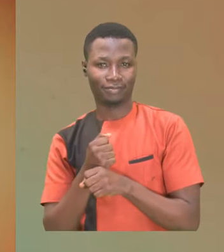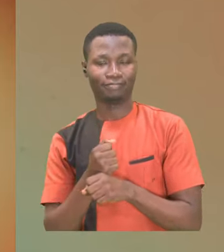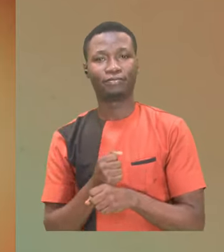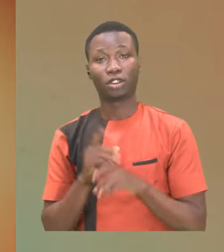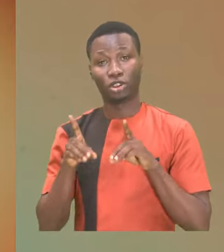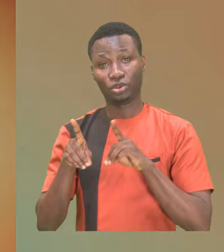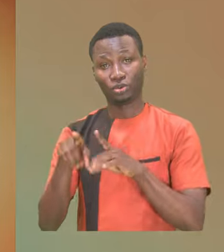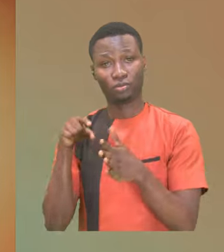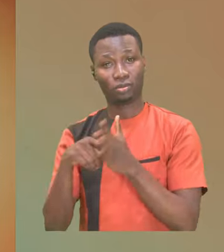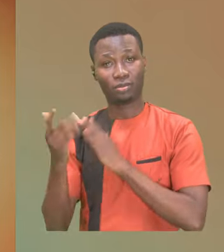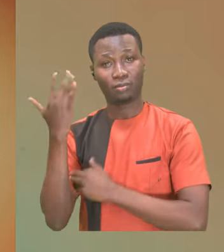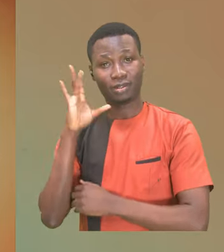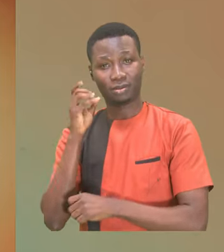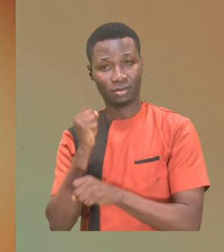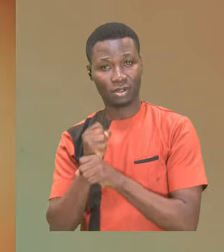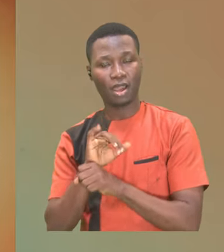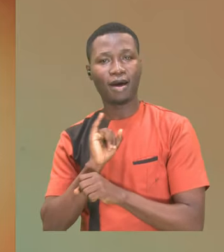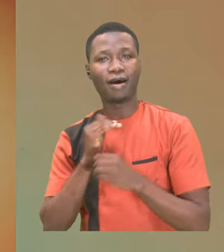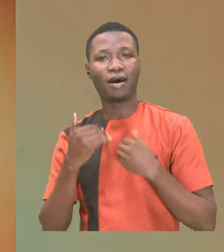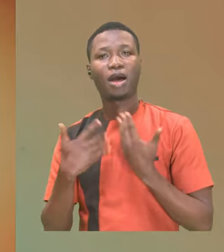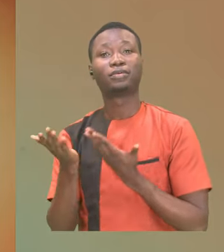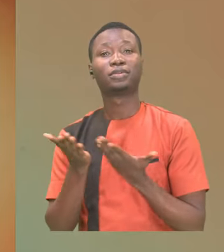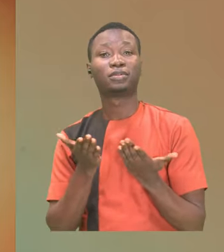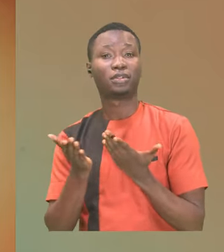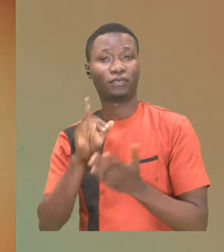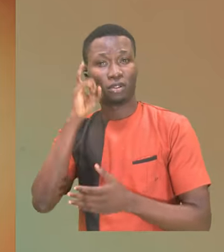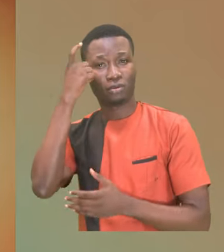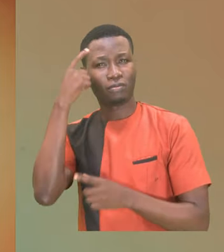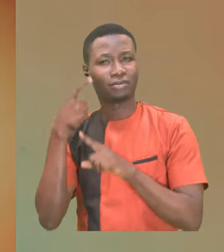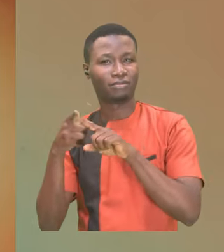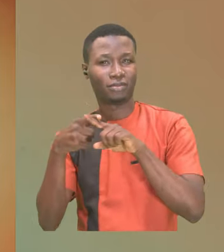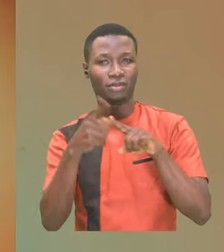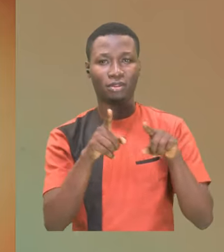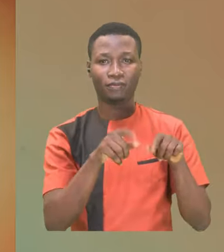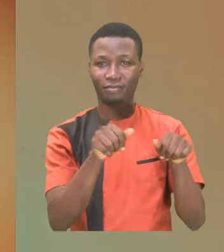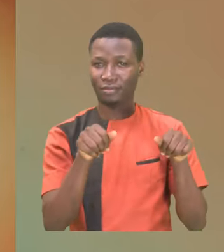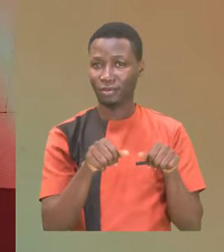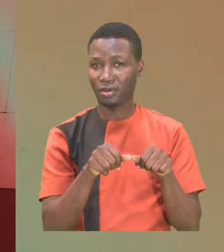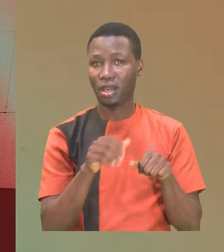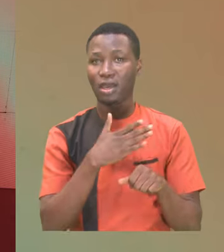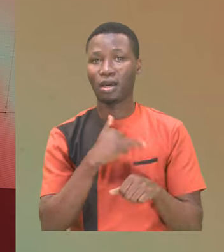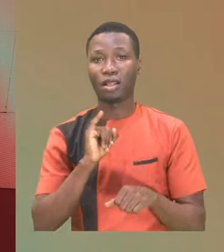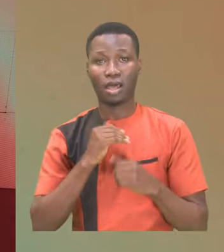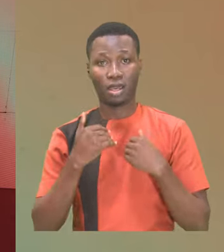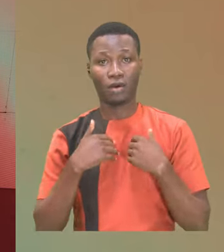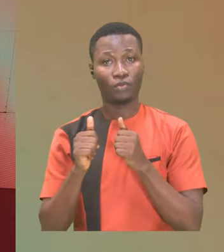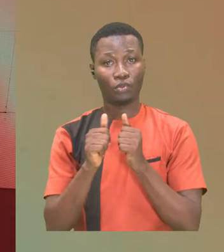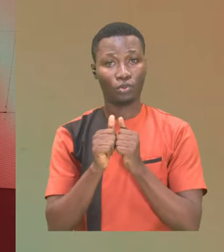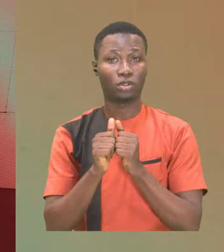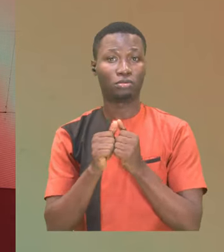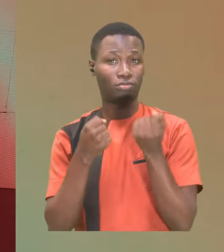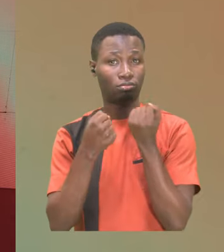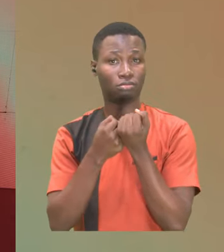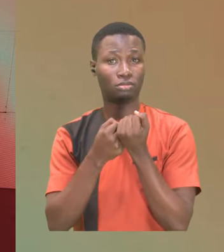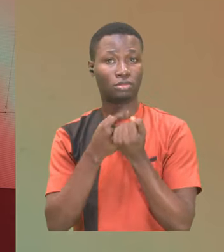In this period of seven years, I have served the government in several capacities, and I have, at the direction